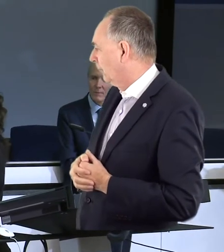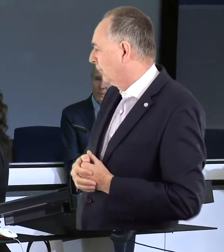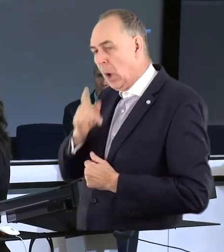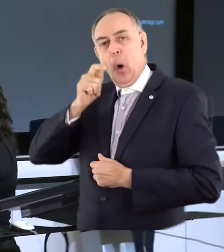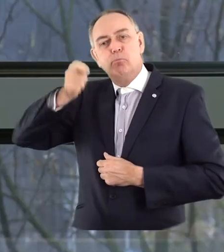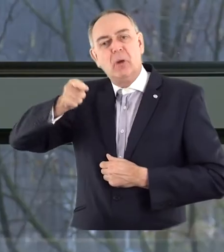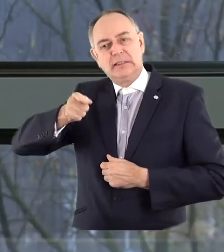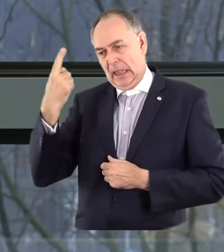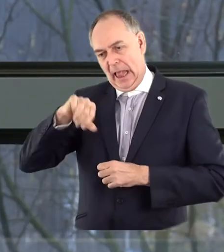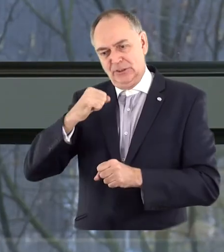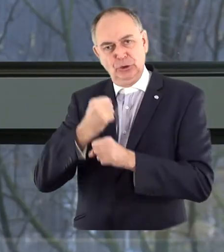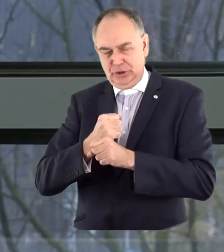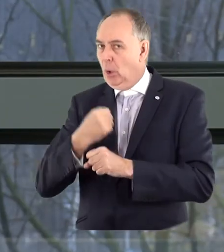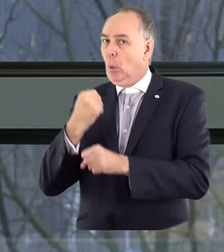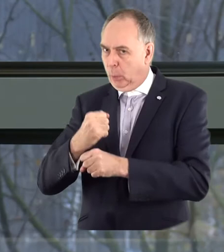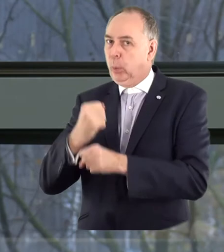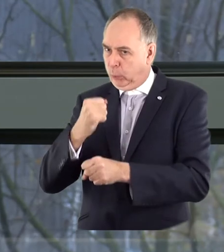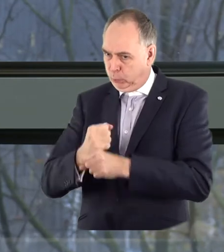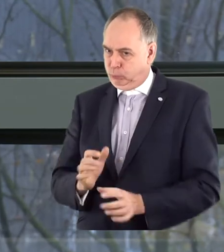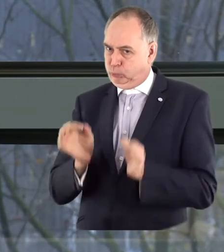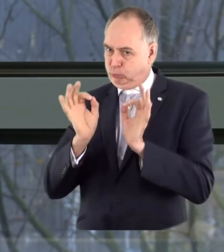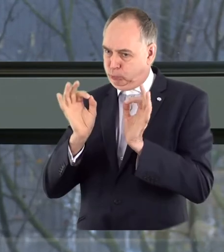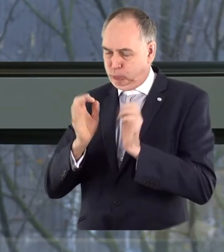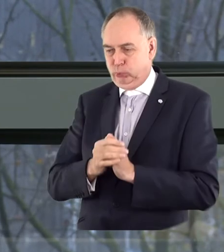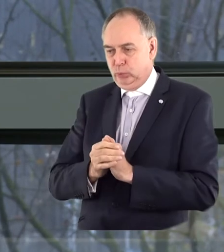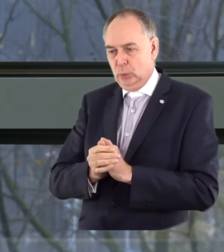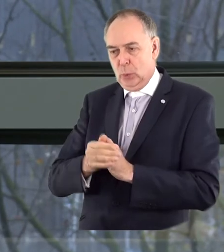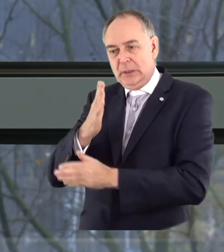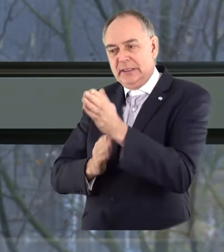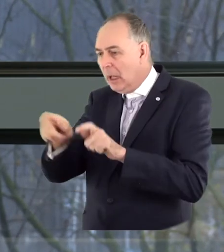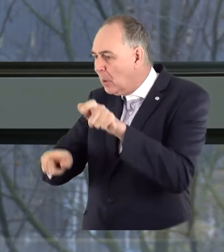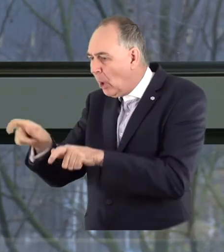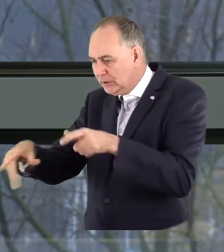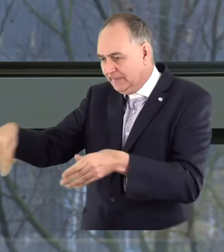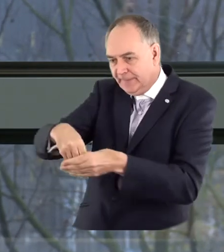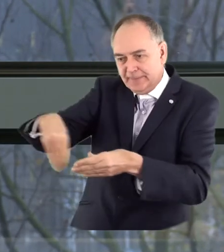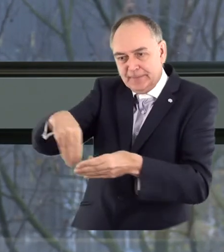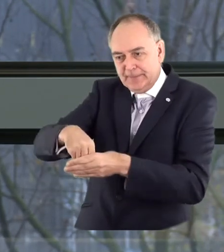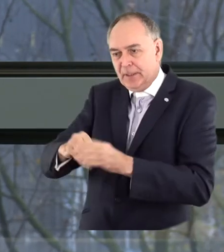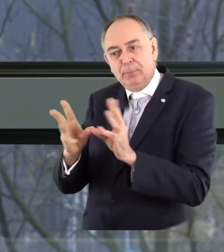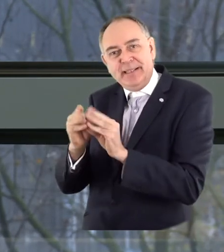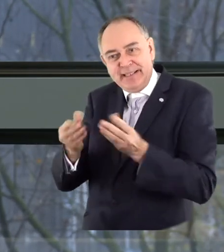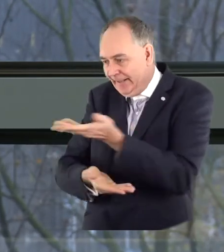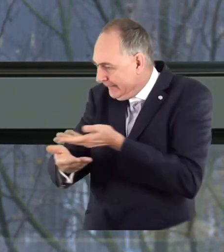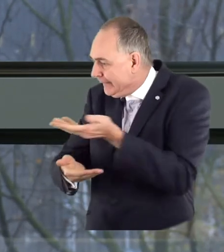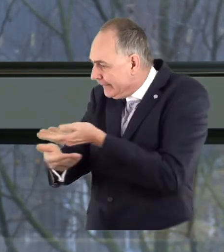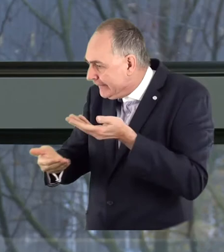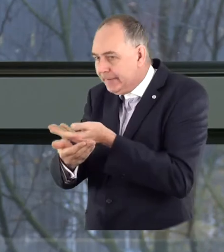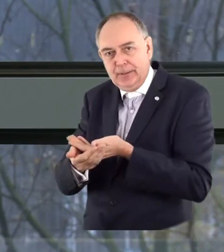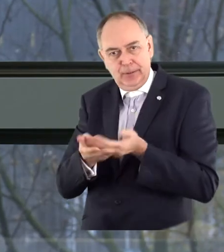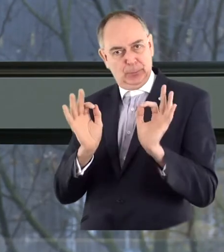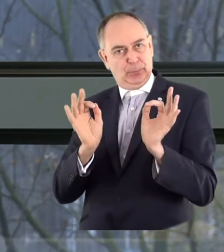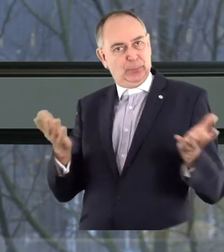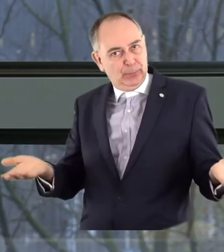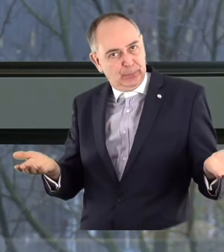year and he implicated the persons who had some meetings. So that is what is special about us